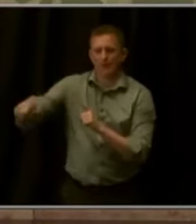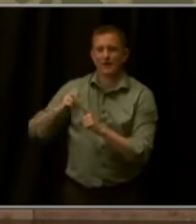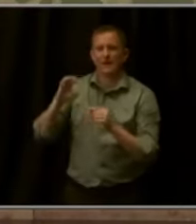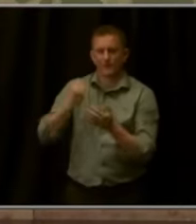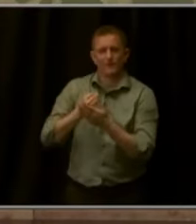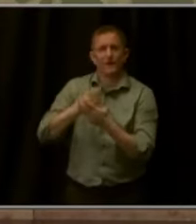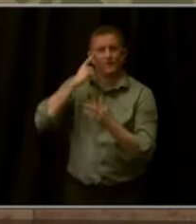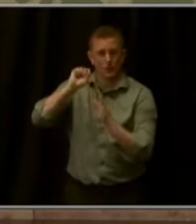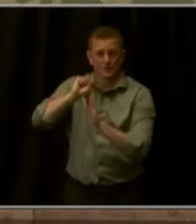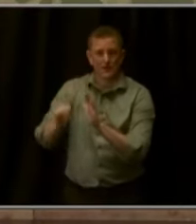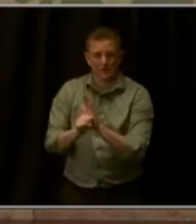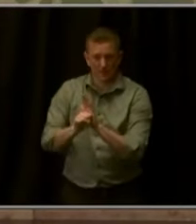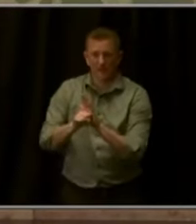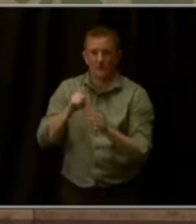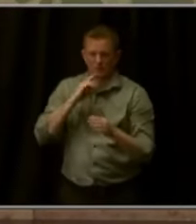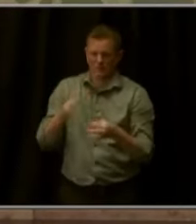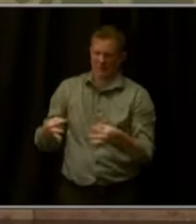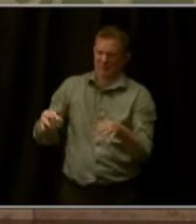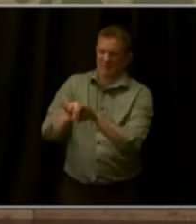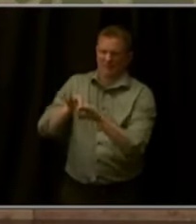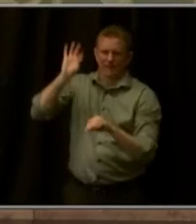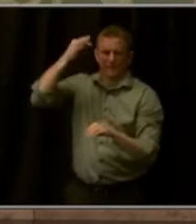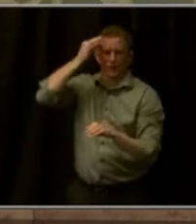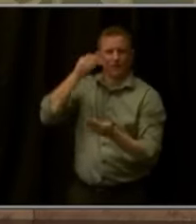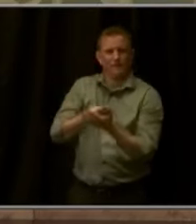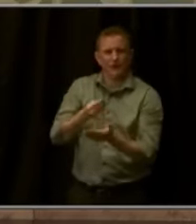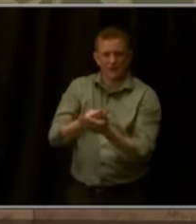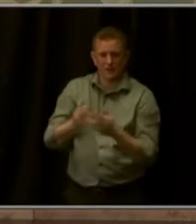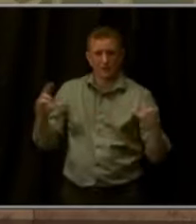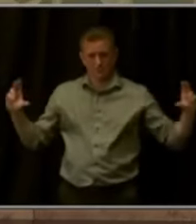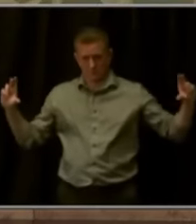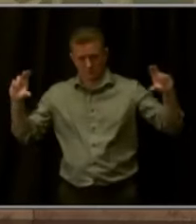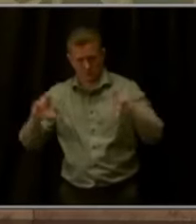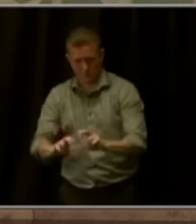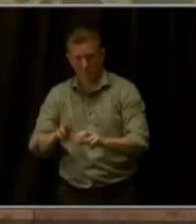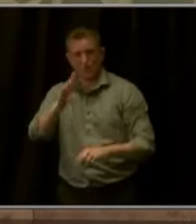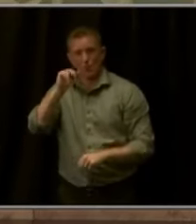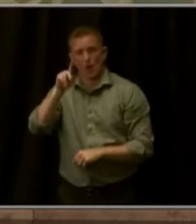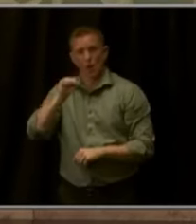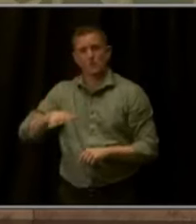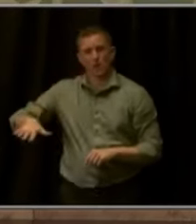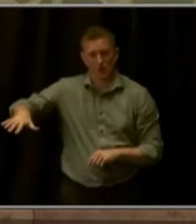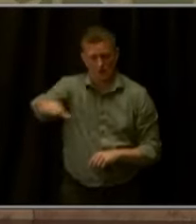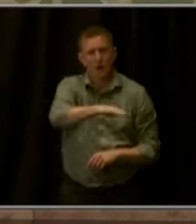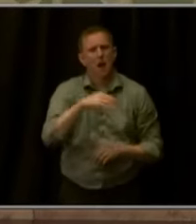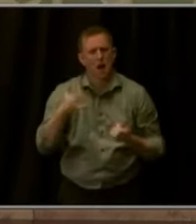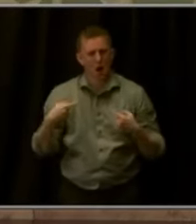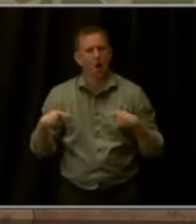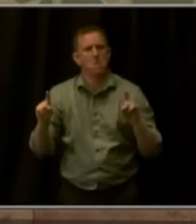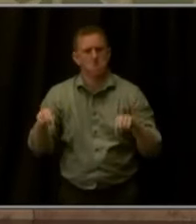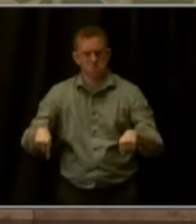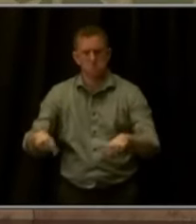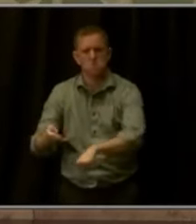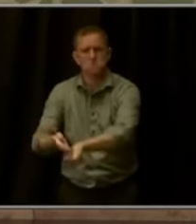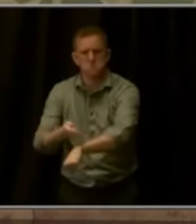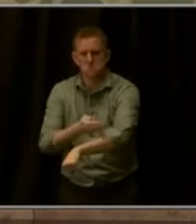federal funding, roads are finally getting better across the state of Colorado, but we're not done yet.